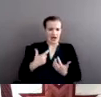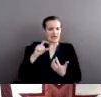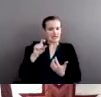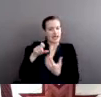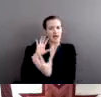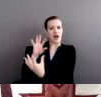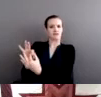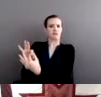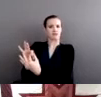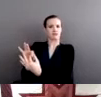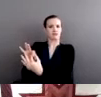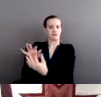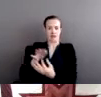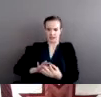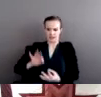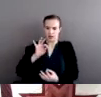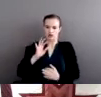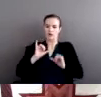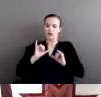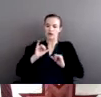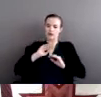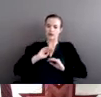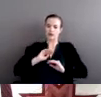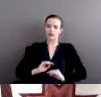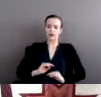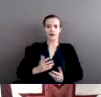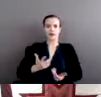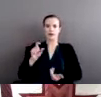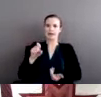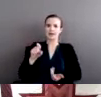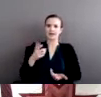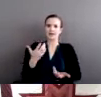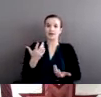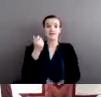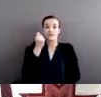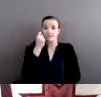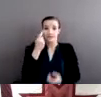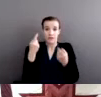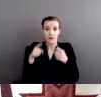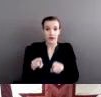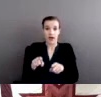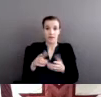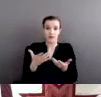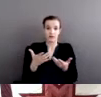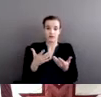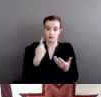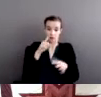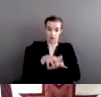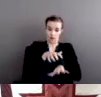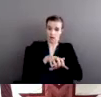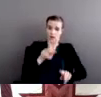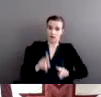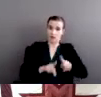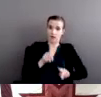comfort in surviving. But what's happened to so many of us is that we've been